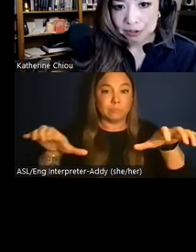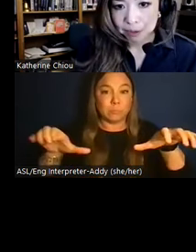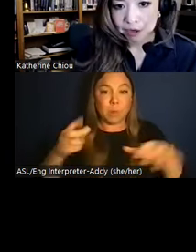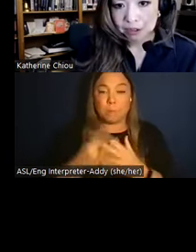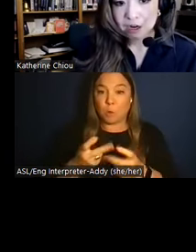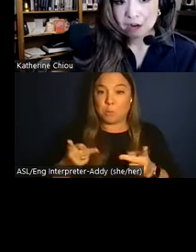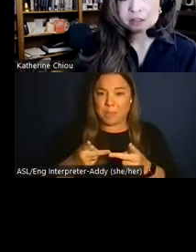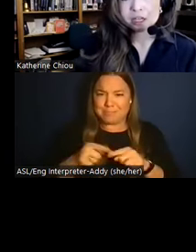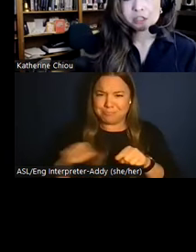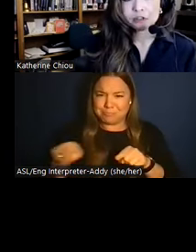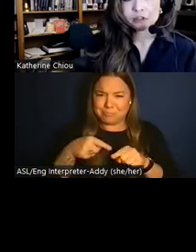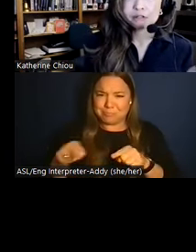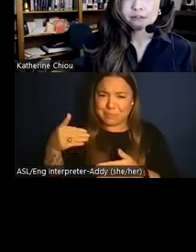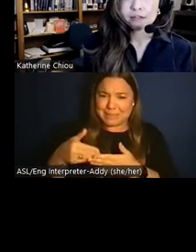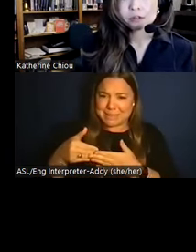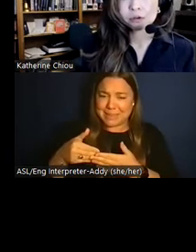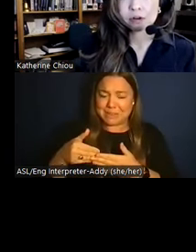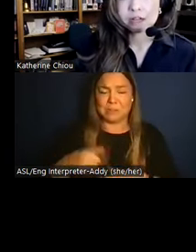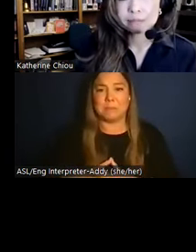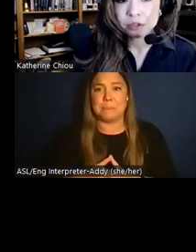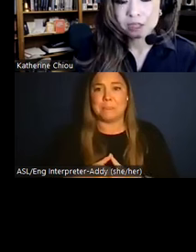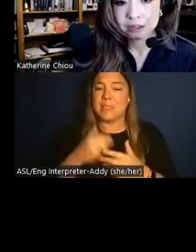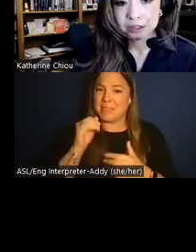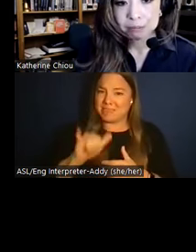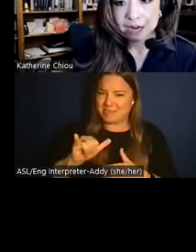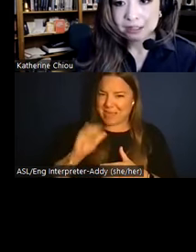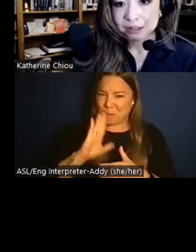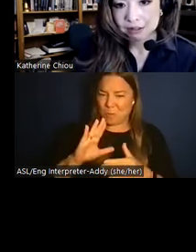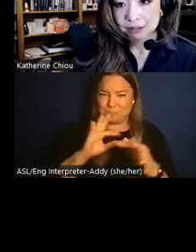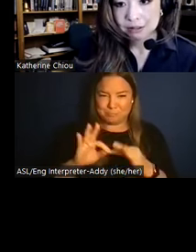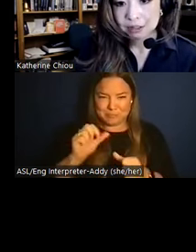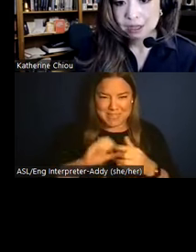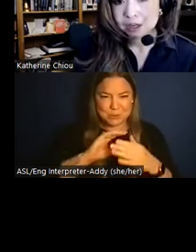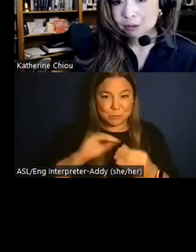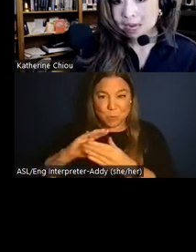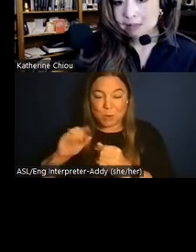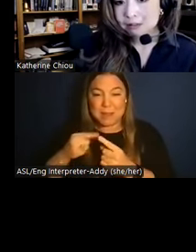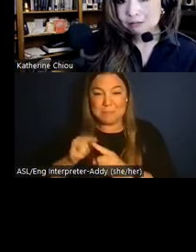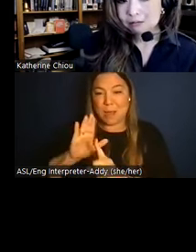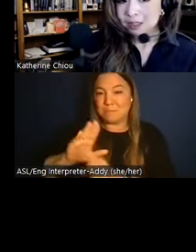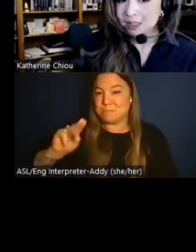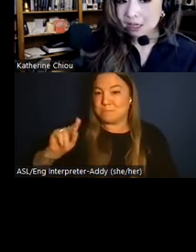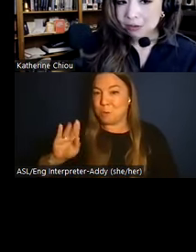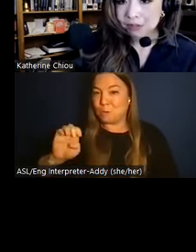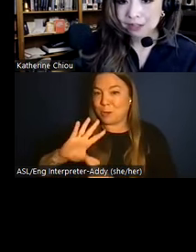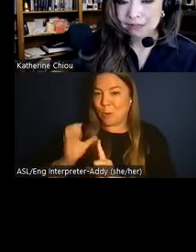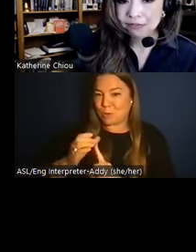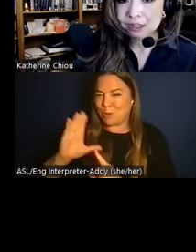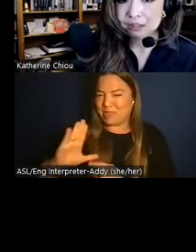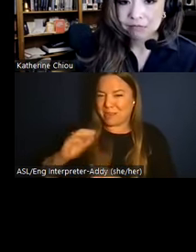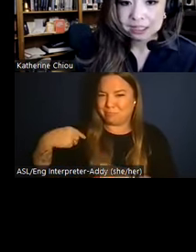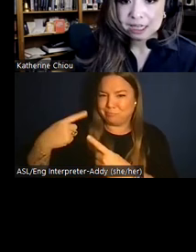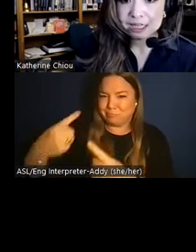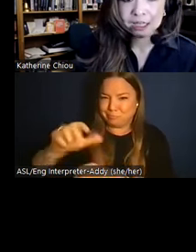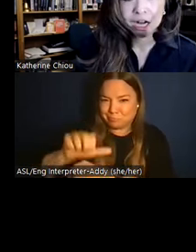kilometers apart, are our stages for unraveling the story of Moche culinary practices. Here we ask, did the echoes of elite